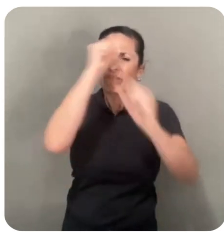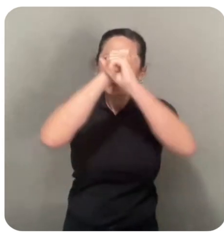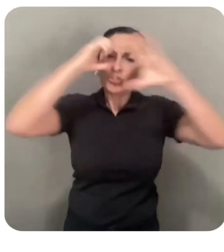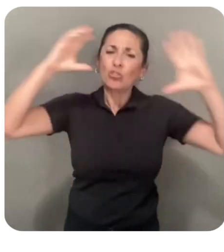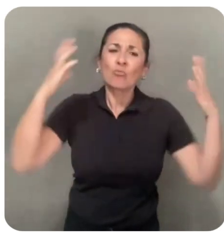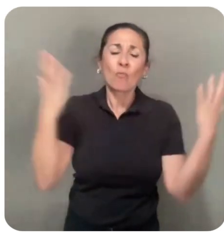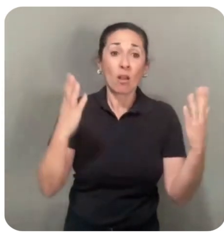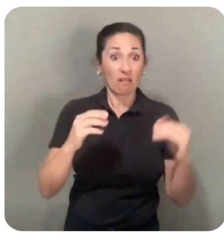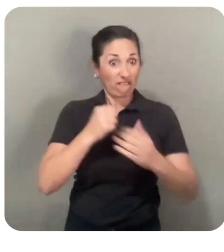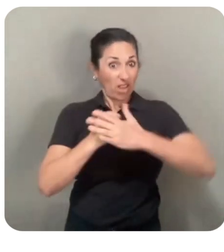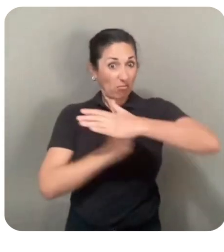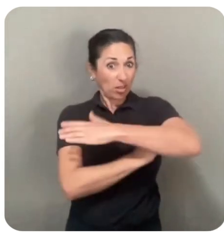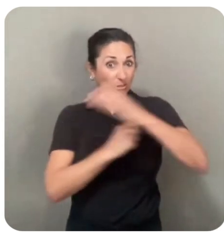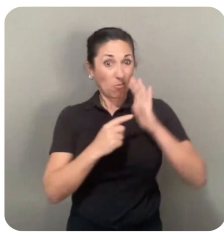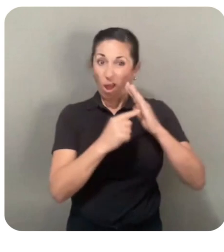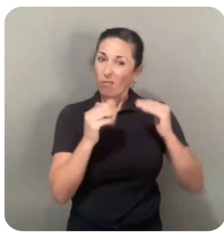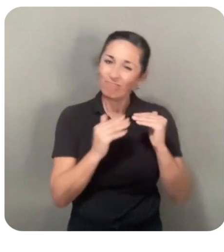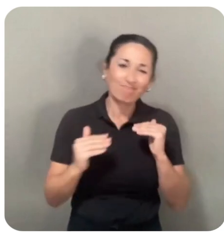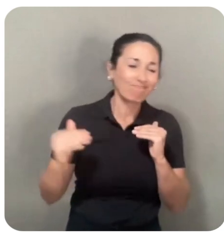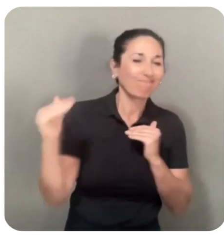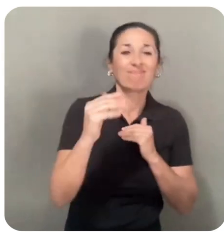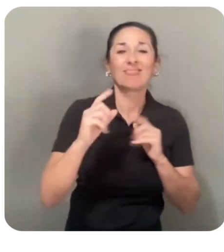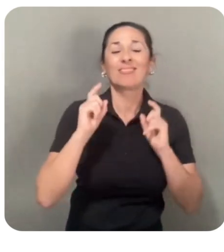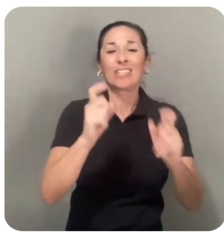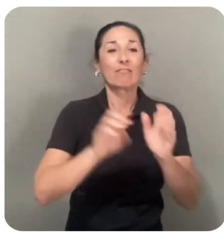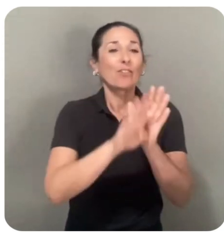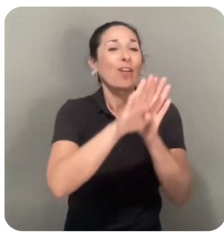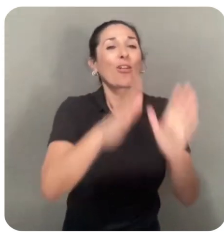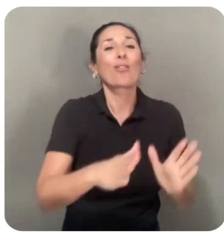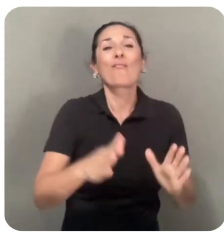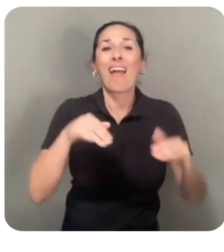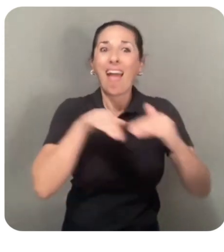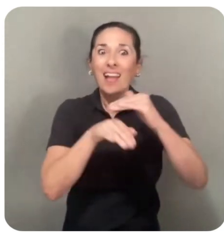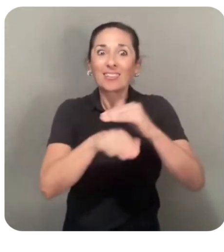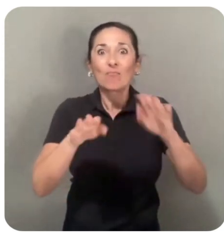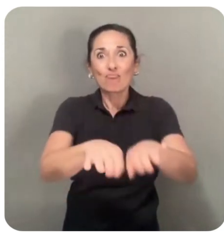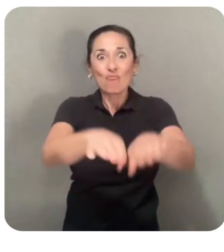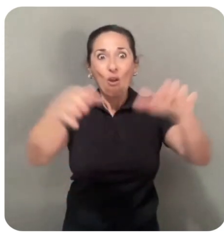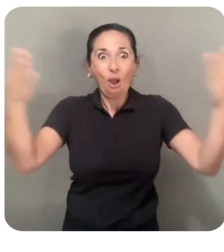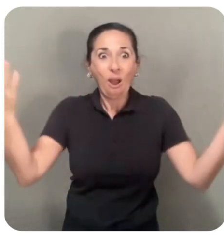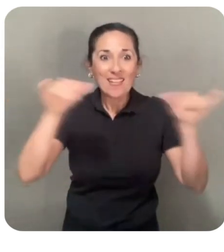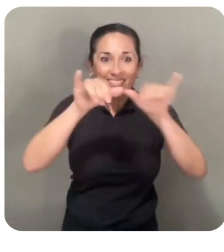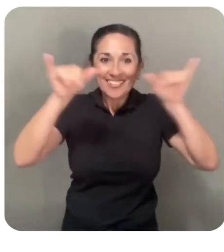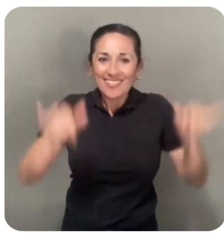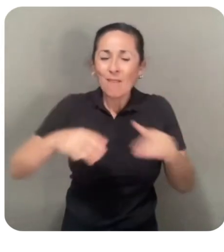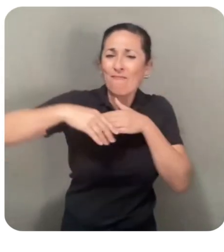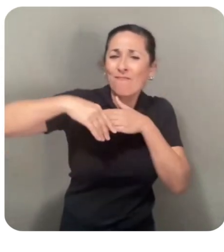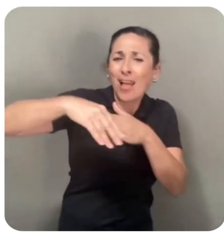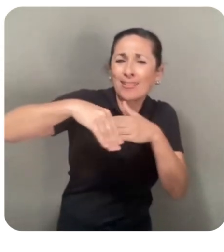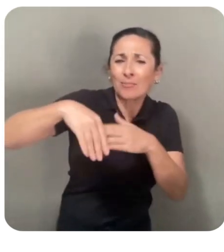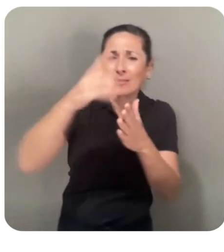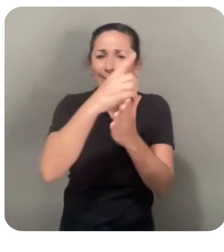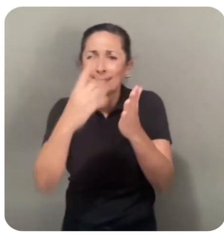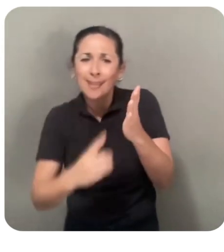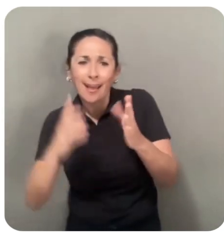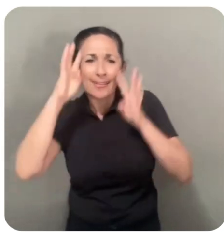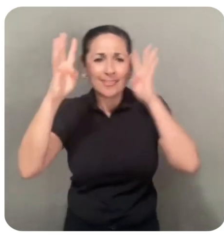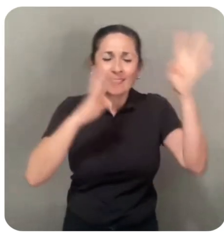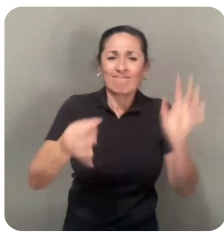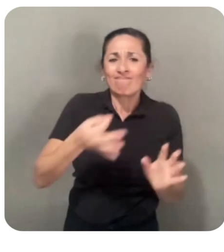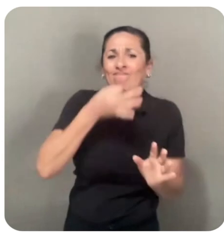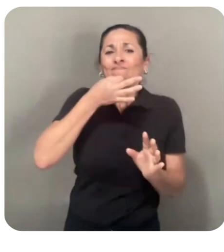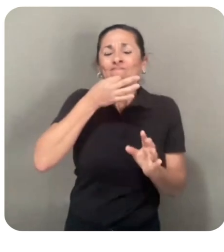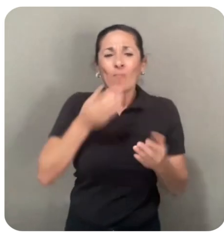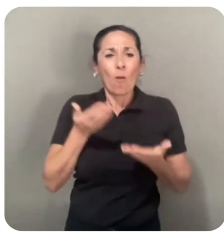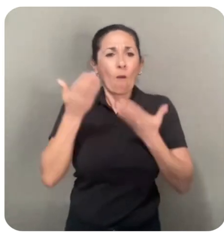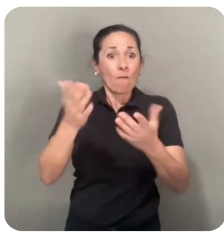the foundation models to give developers access to a broader system that gives them the flexibility to design and create custom offerings